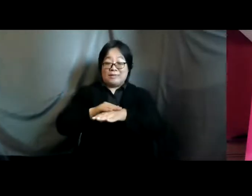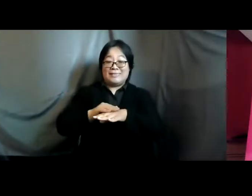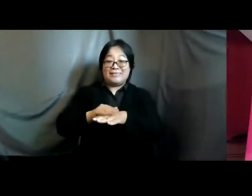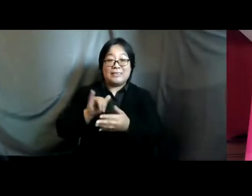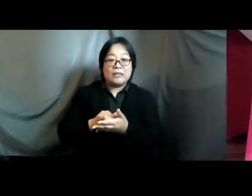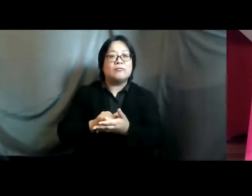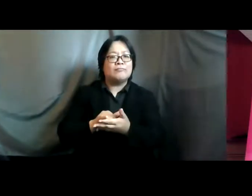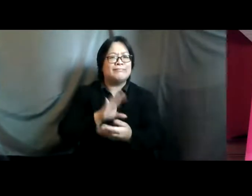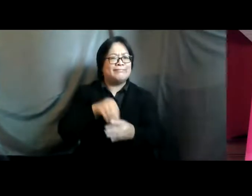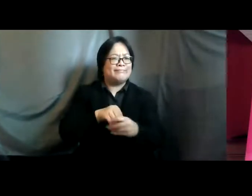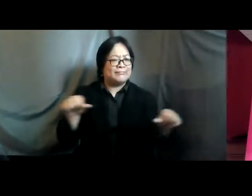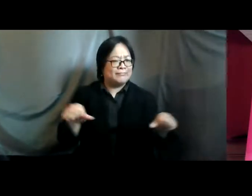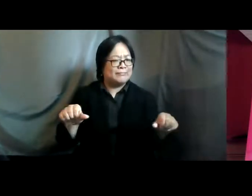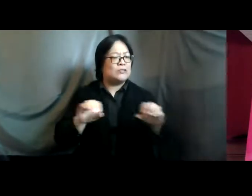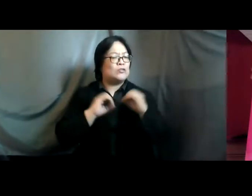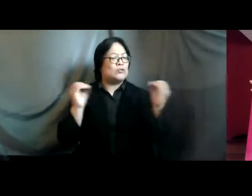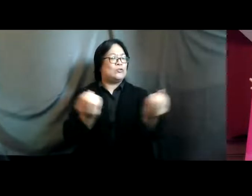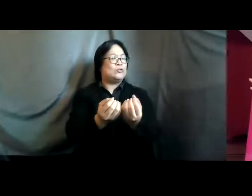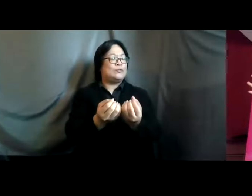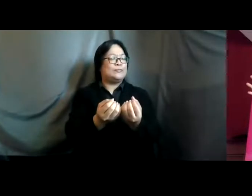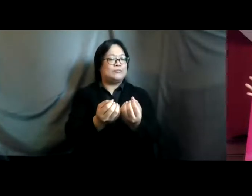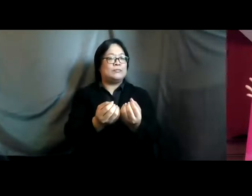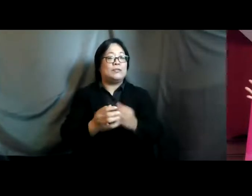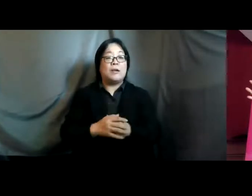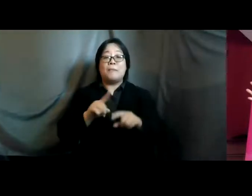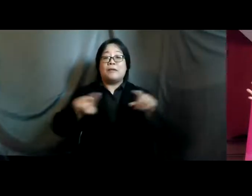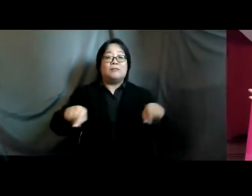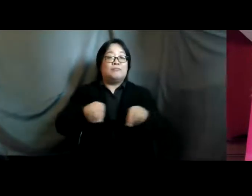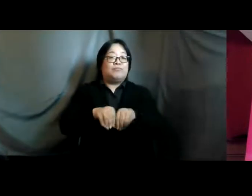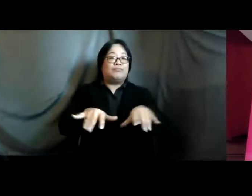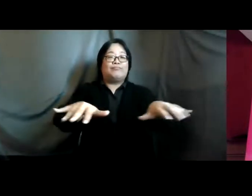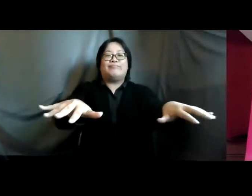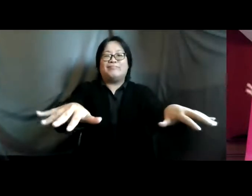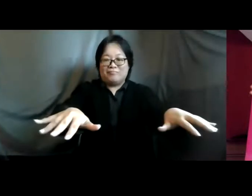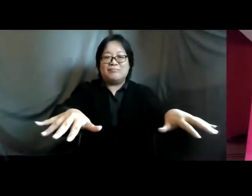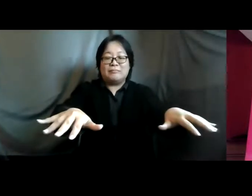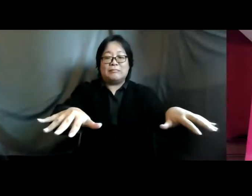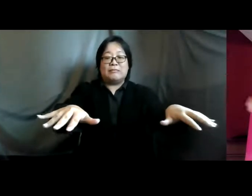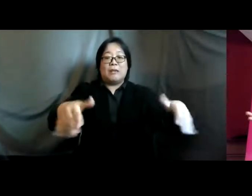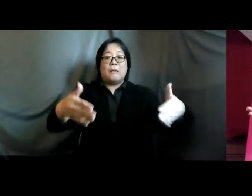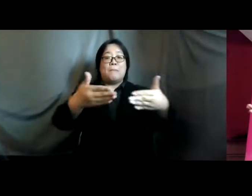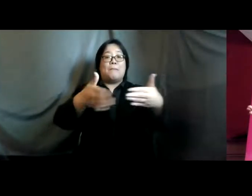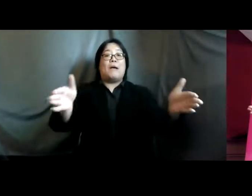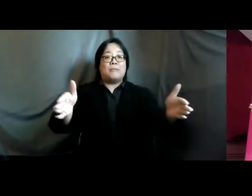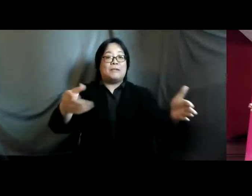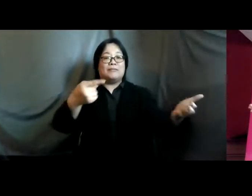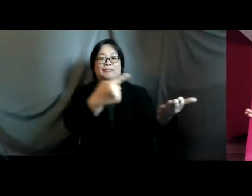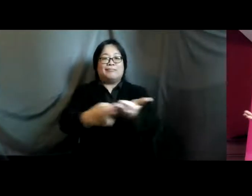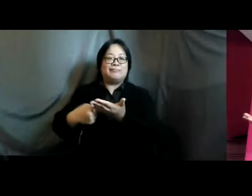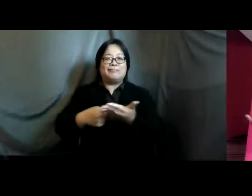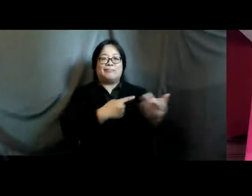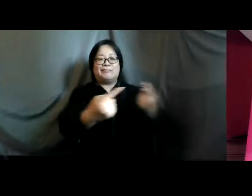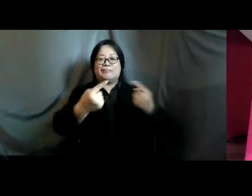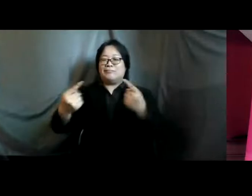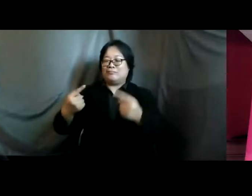society uh but all of this has you know exploded uh into the uh public discourse and public debate in the last two three